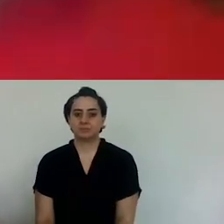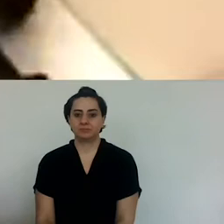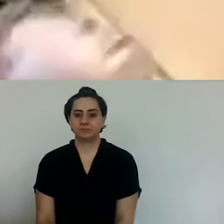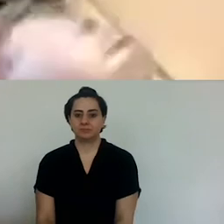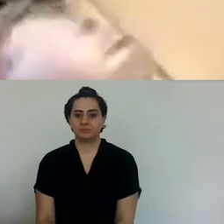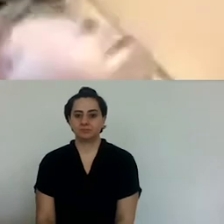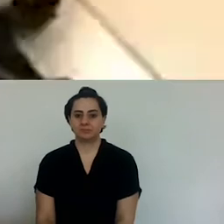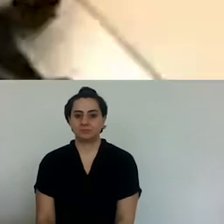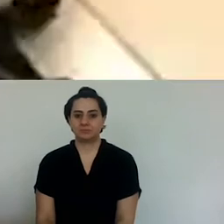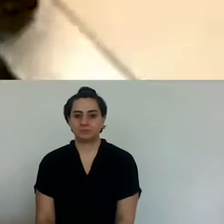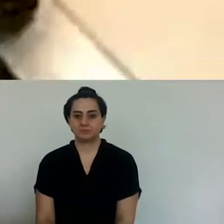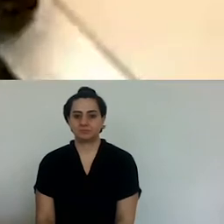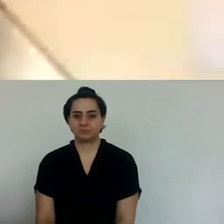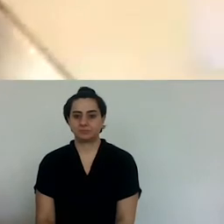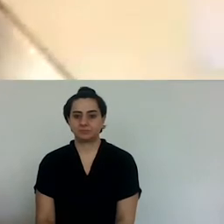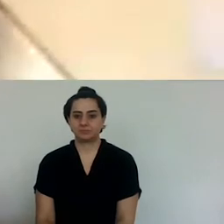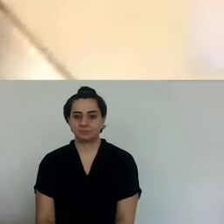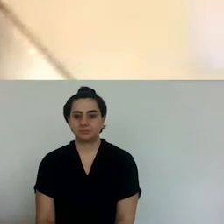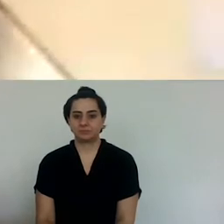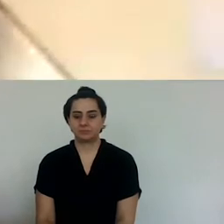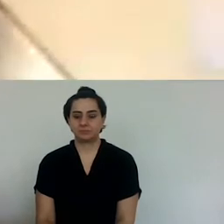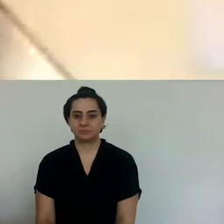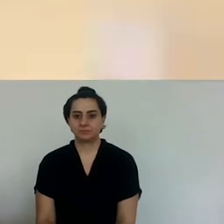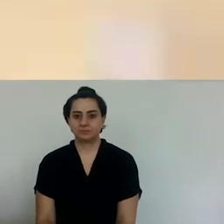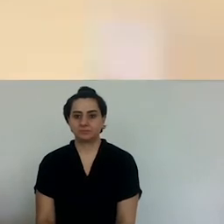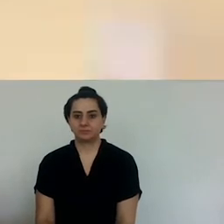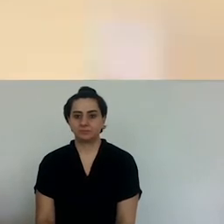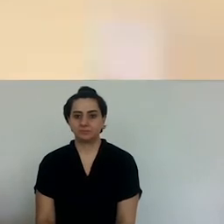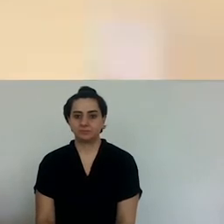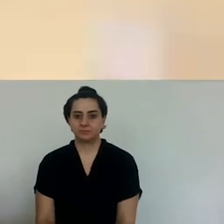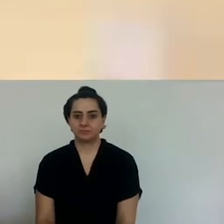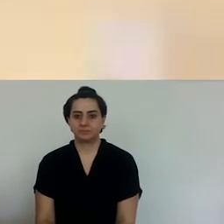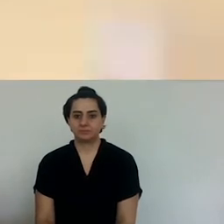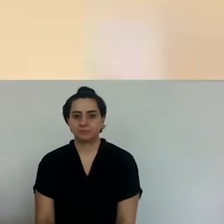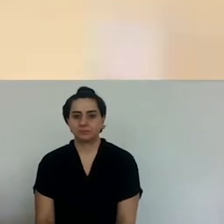I will add in salt.